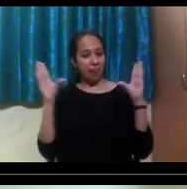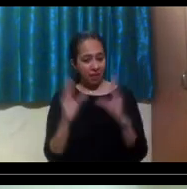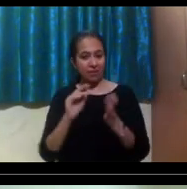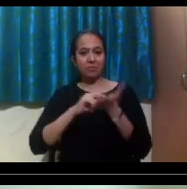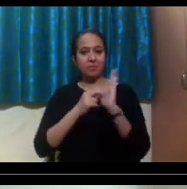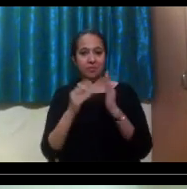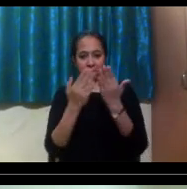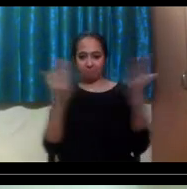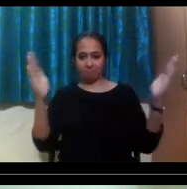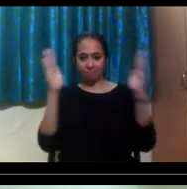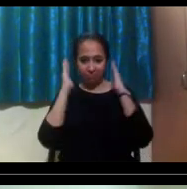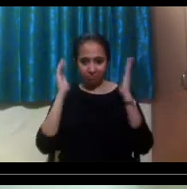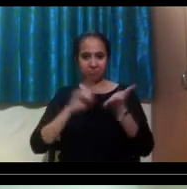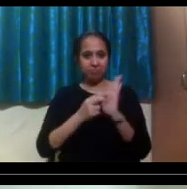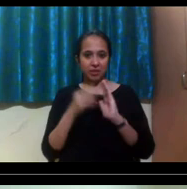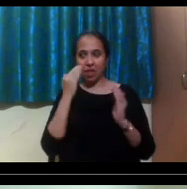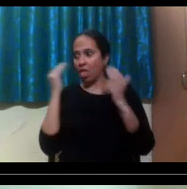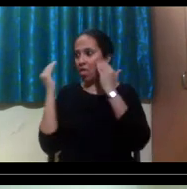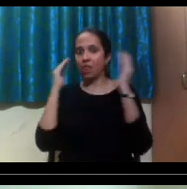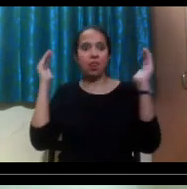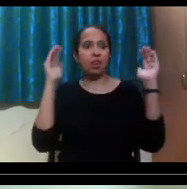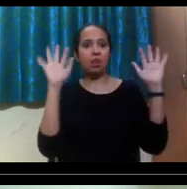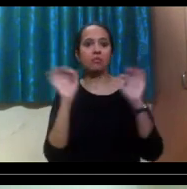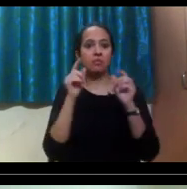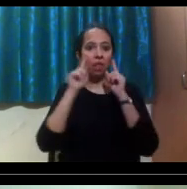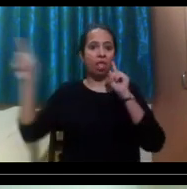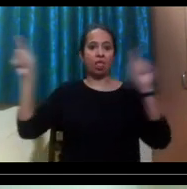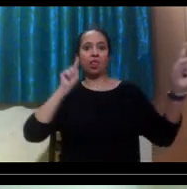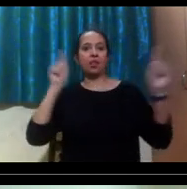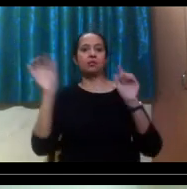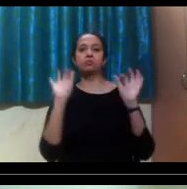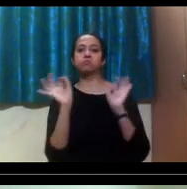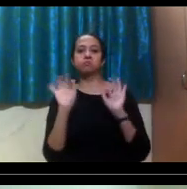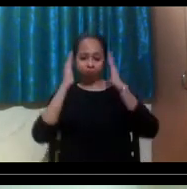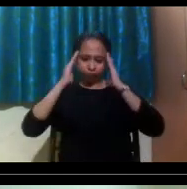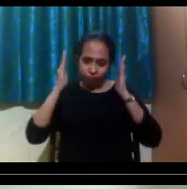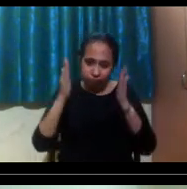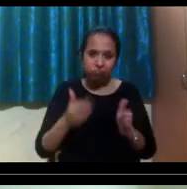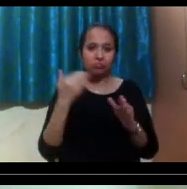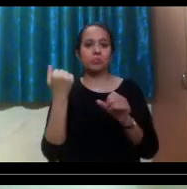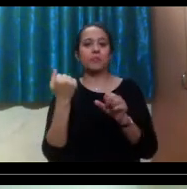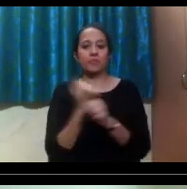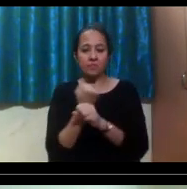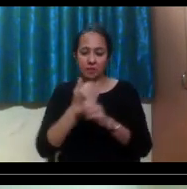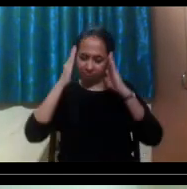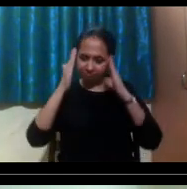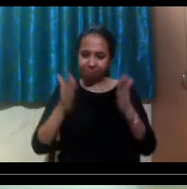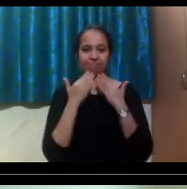cubicle so that you don't have to be distracted by people getting up or someone clicking their pen or something like that.